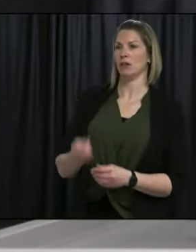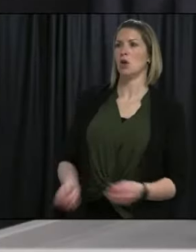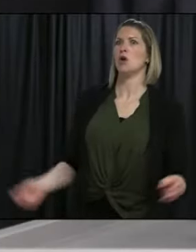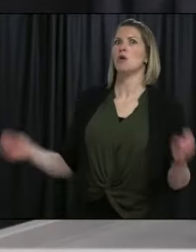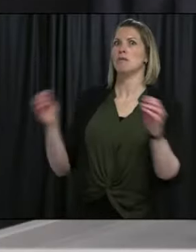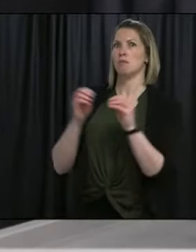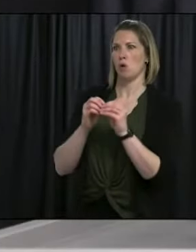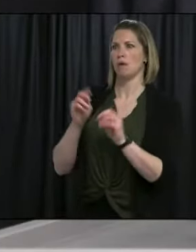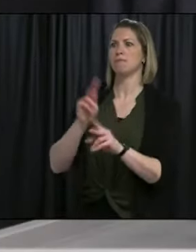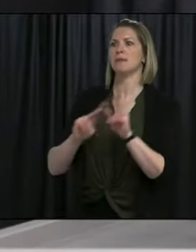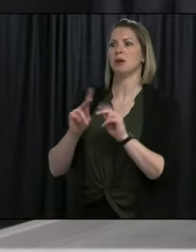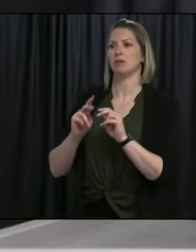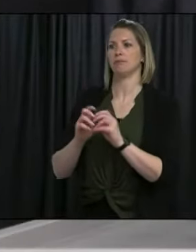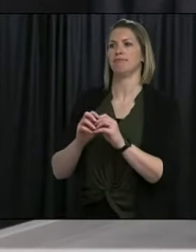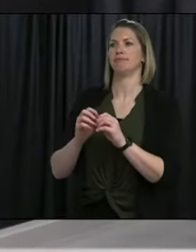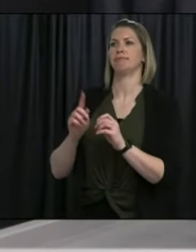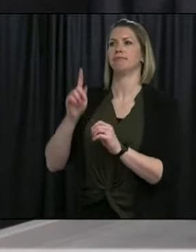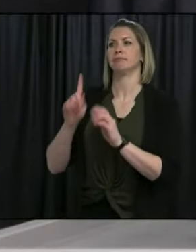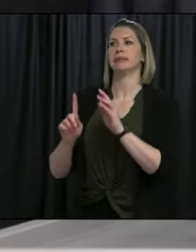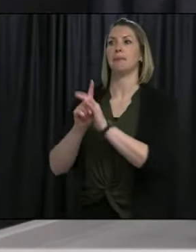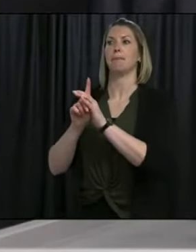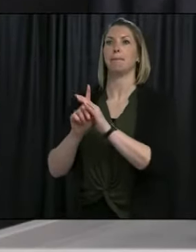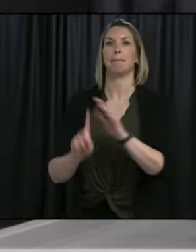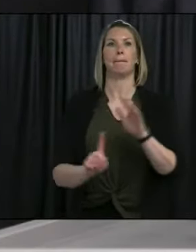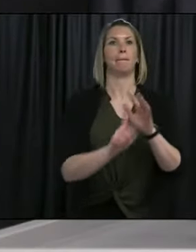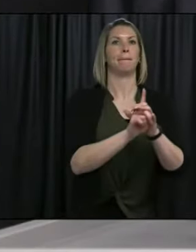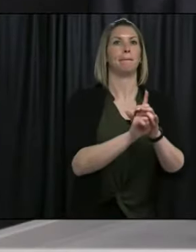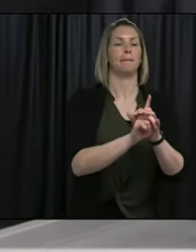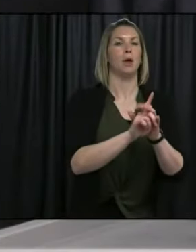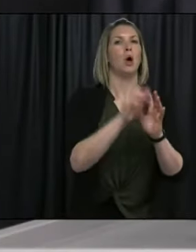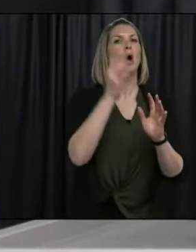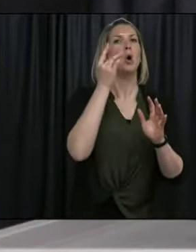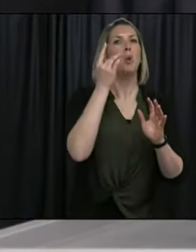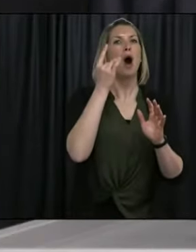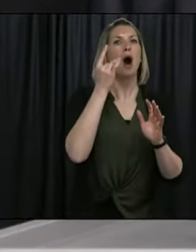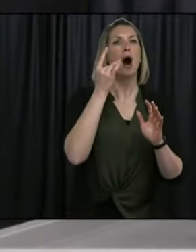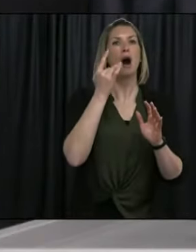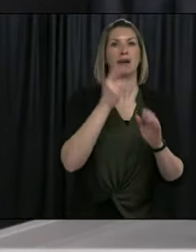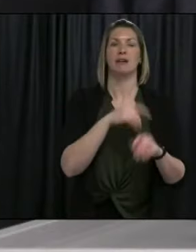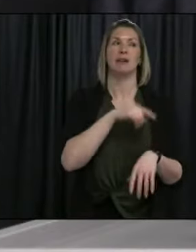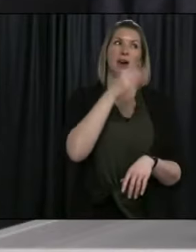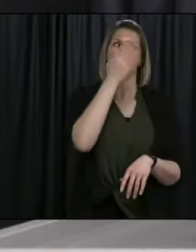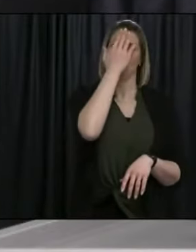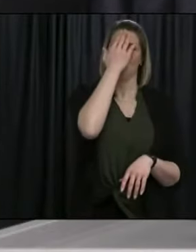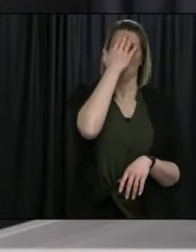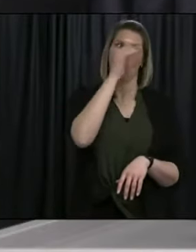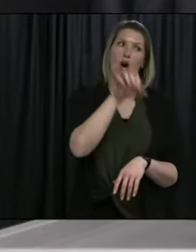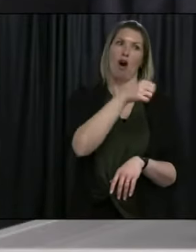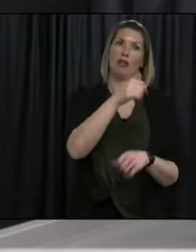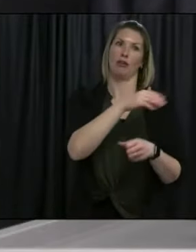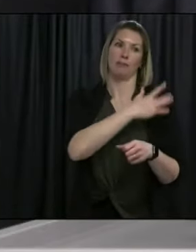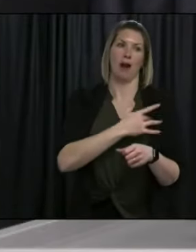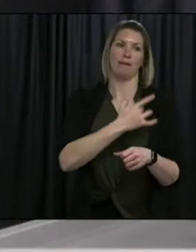the camps in Alberta and Northern Ontario are reducing to skeleton staff or warm idle, whatever they call it.